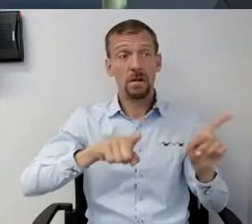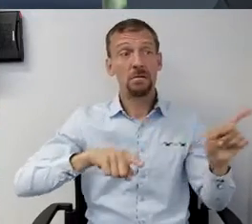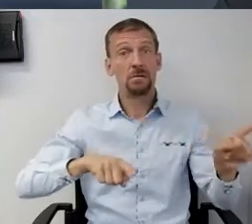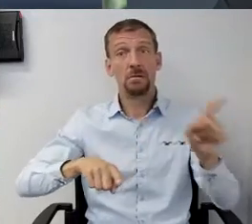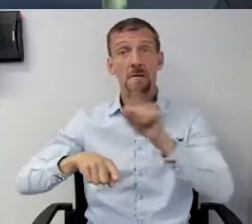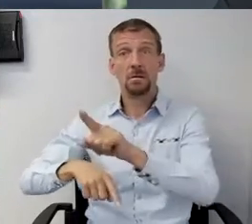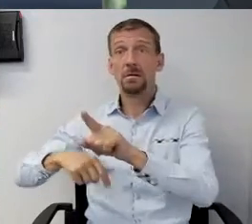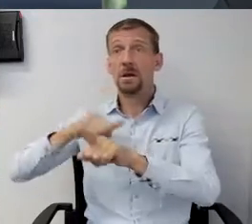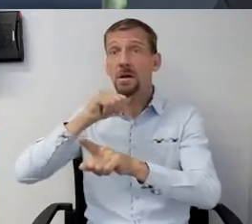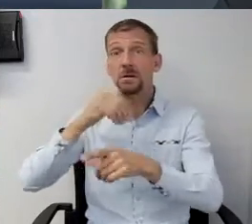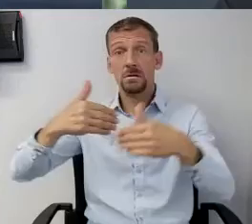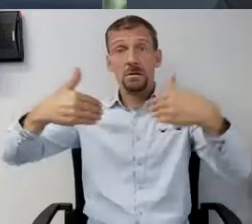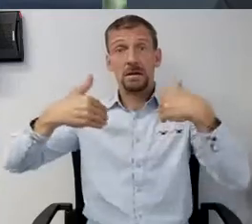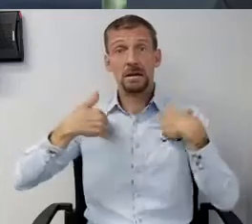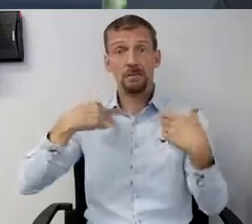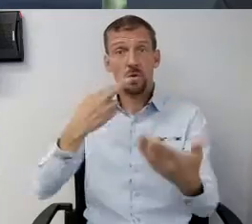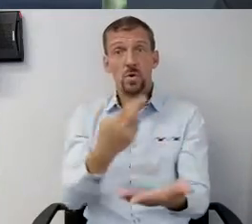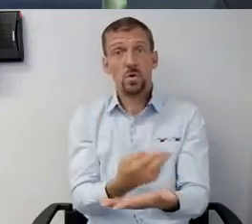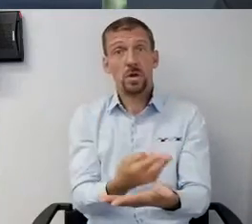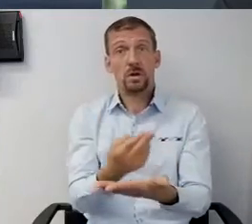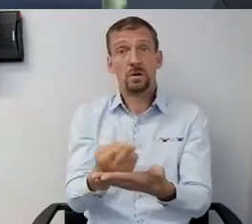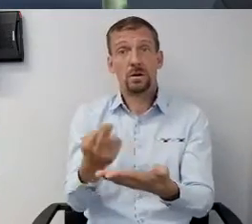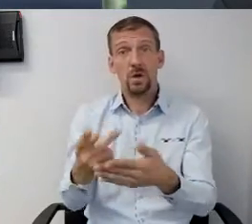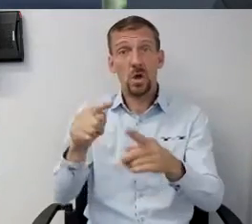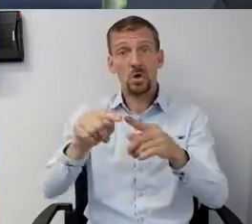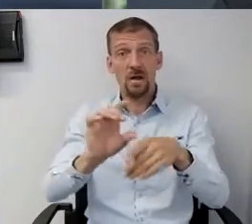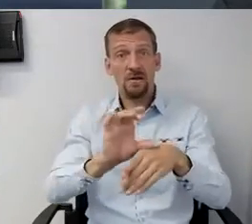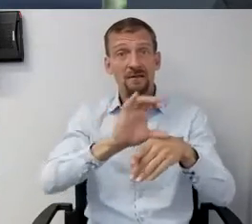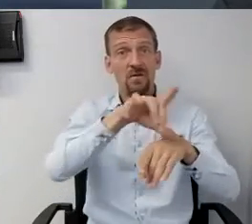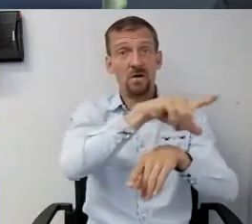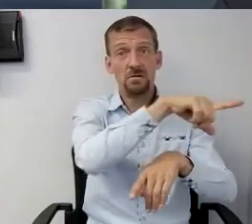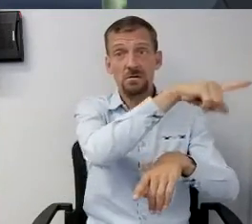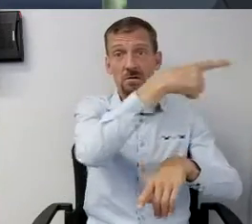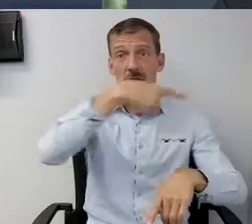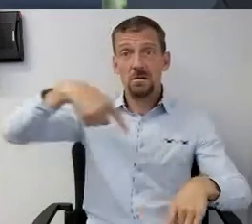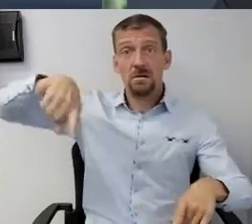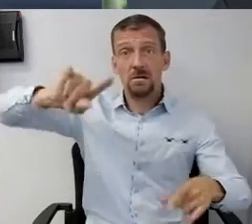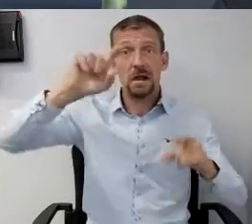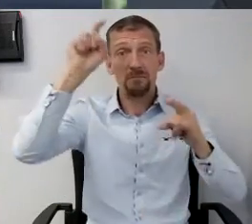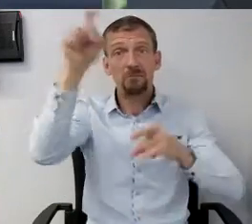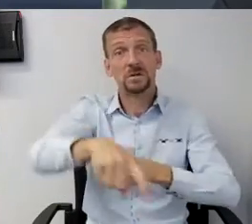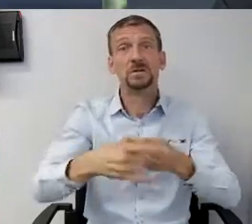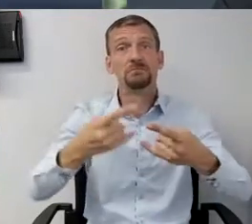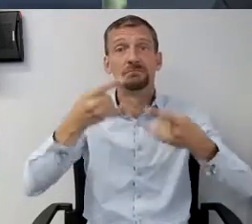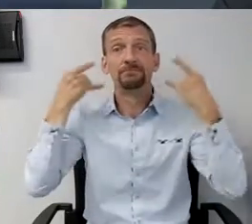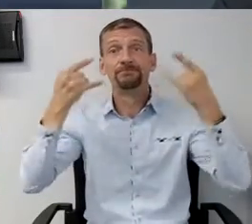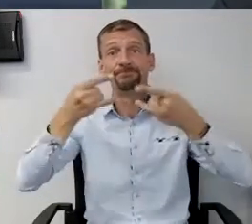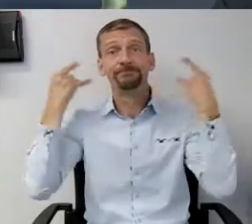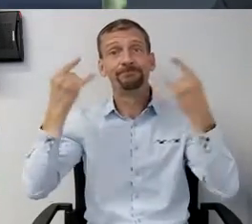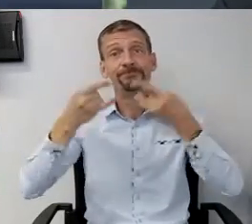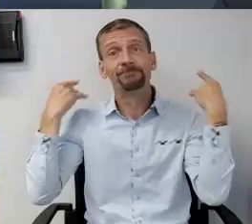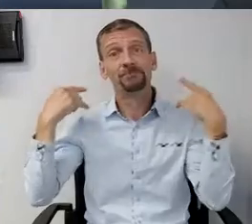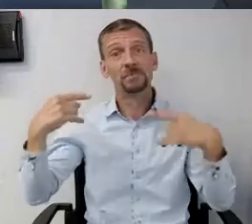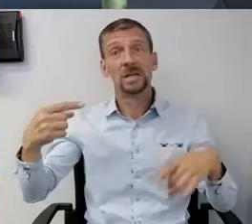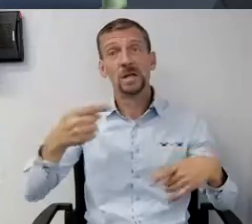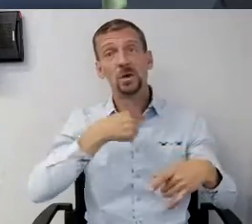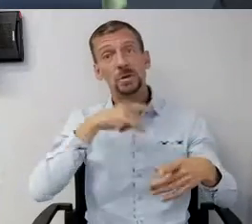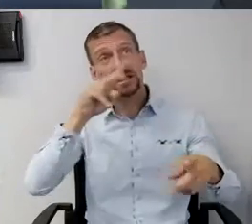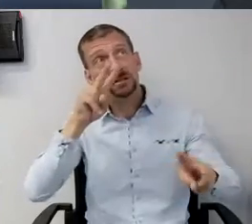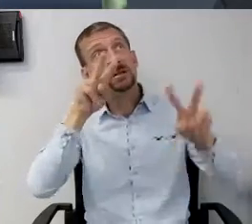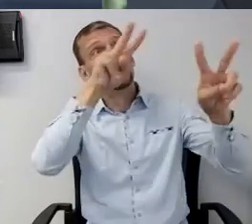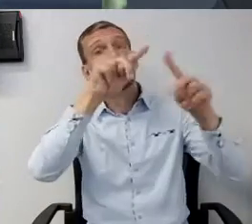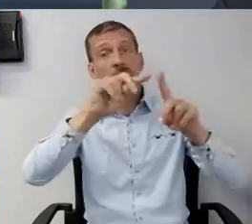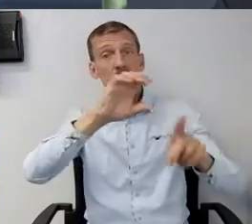don't have the resources to enforce the masking. You know, we look to our sheriff